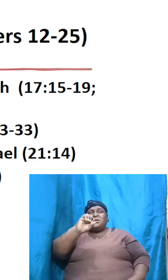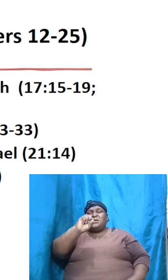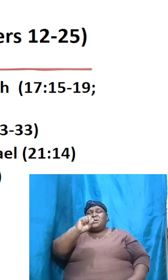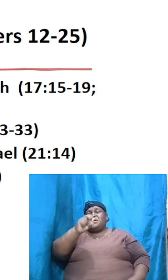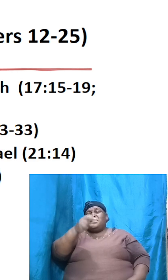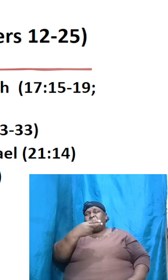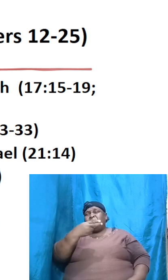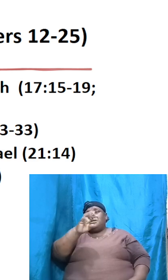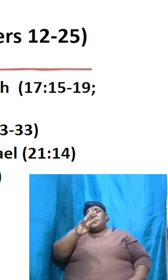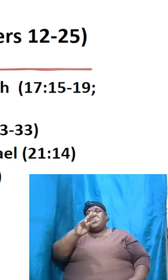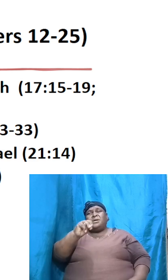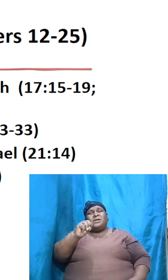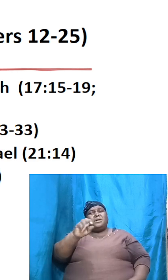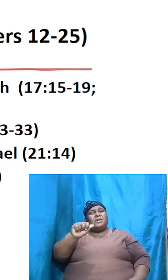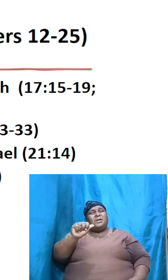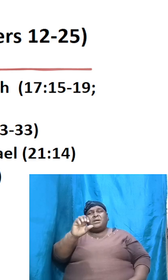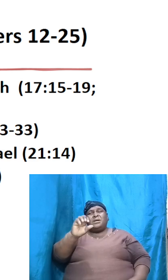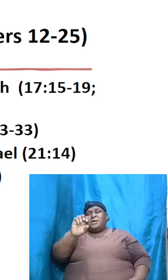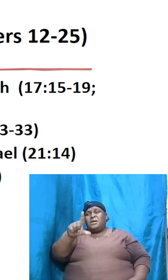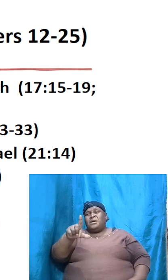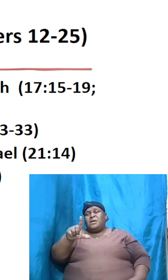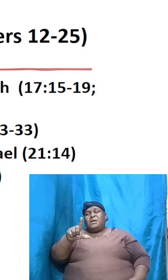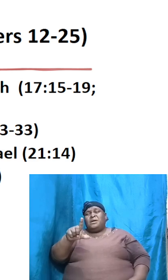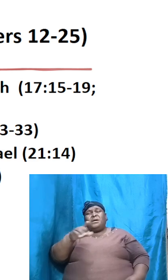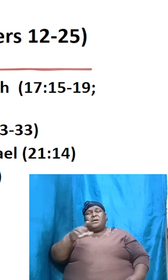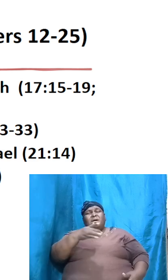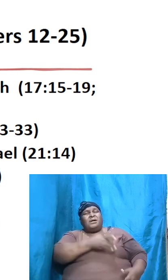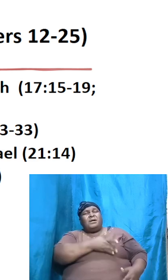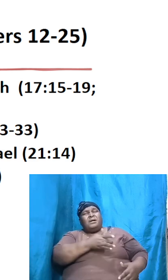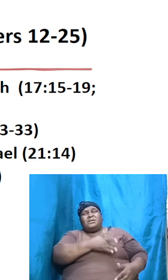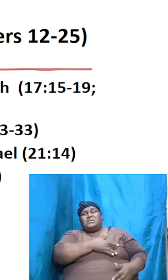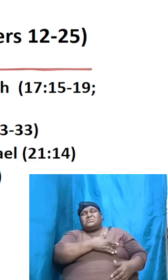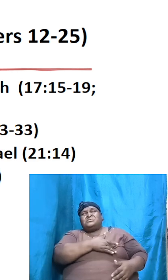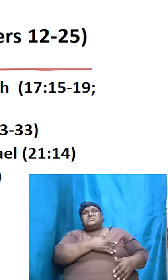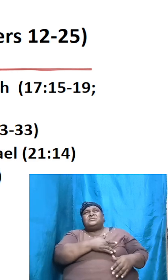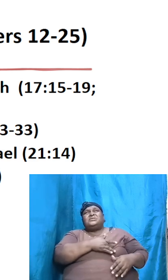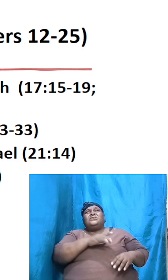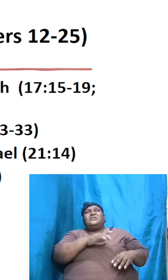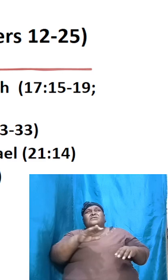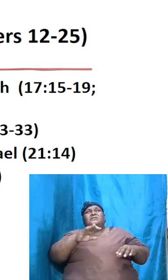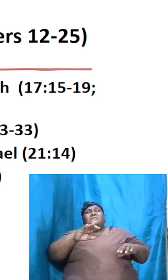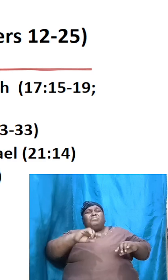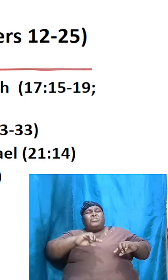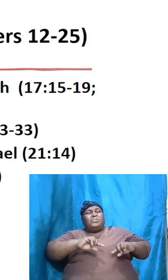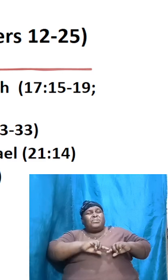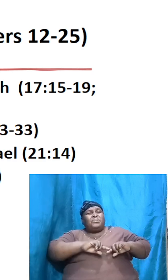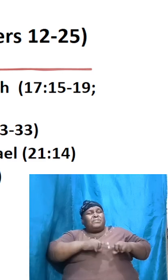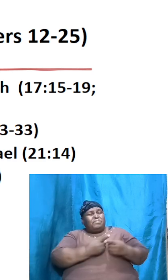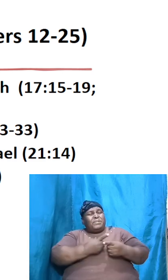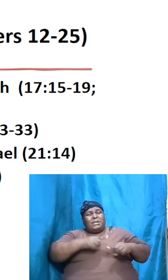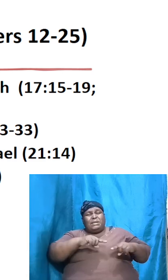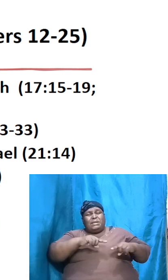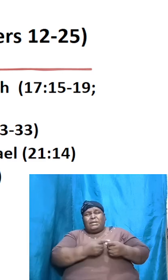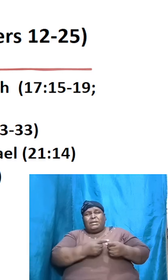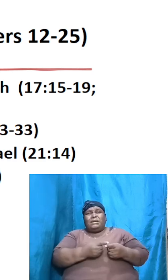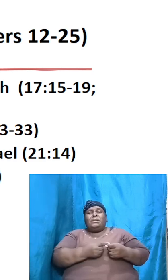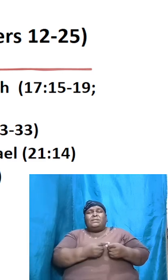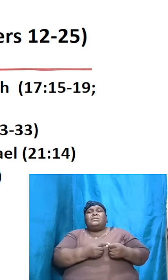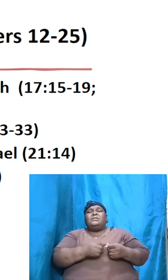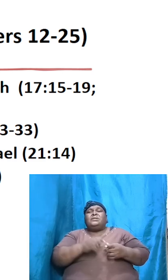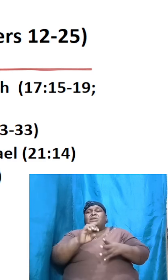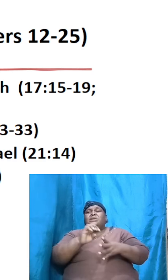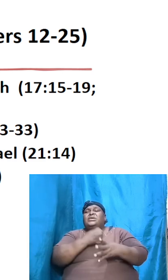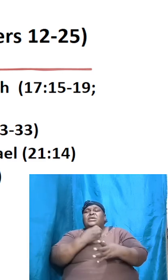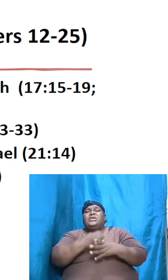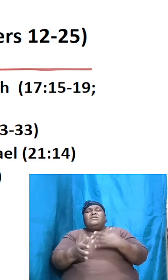been heart rending that must have been emotionally disturbing to the man because remember even